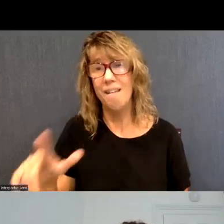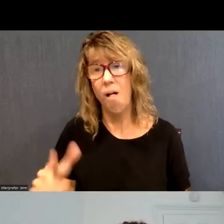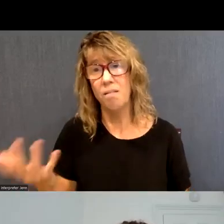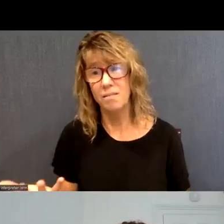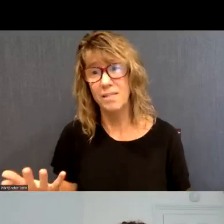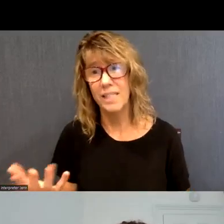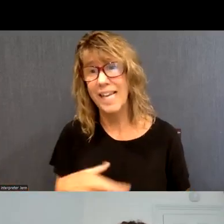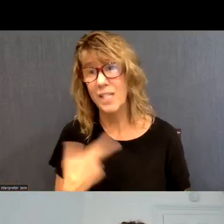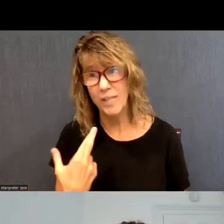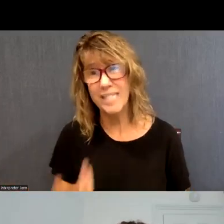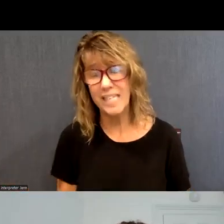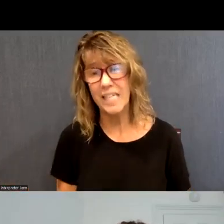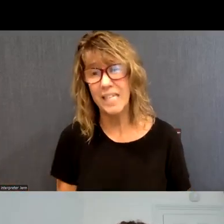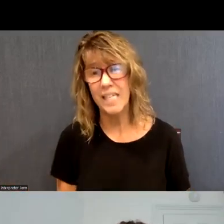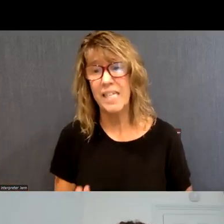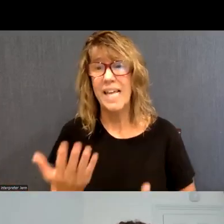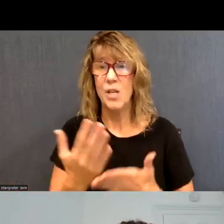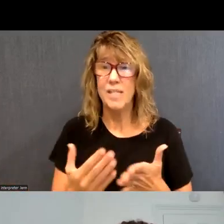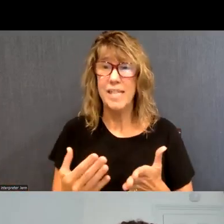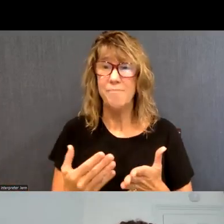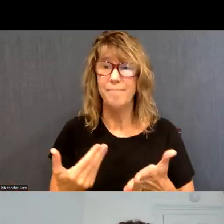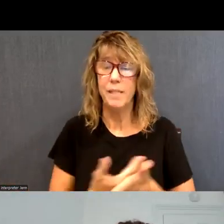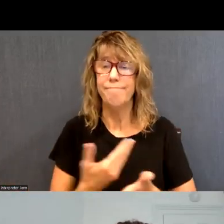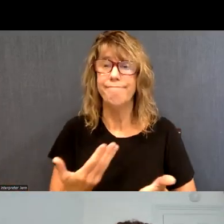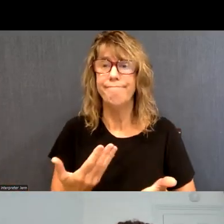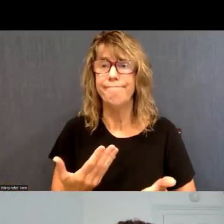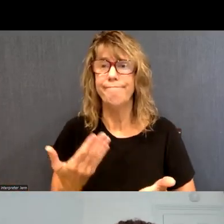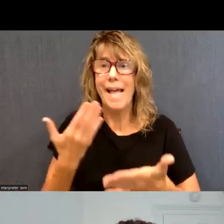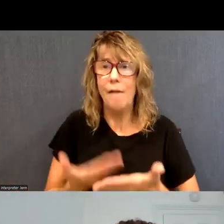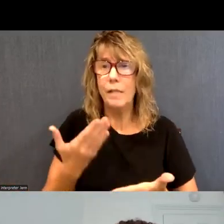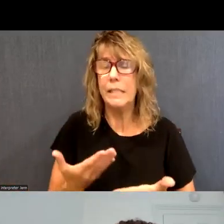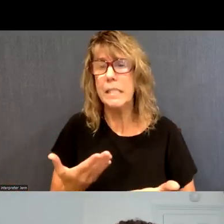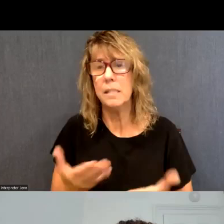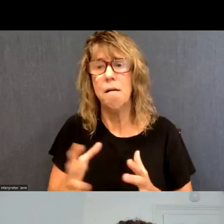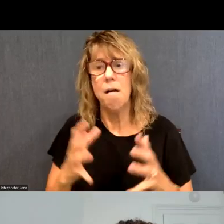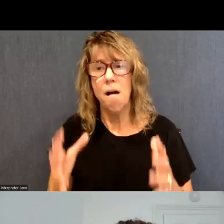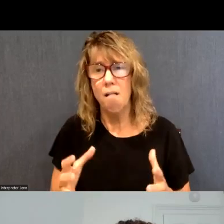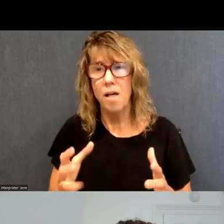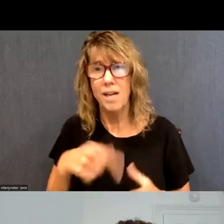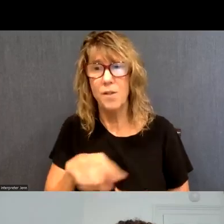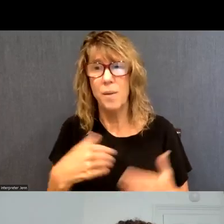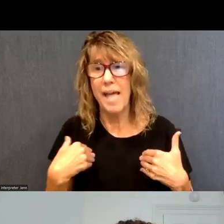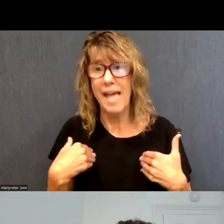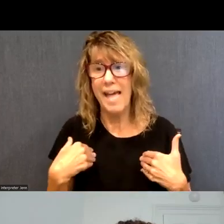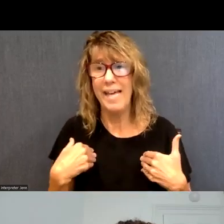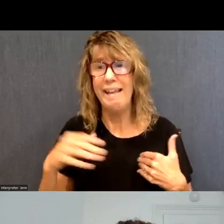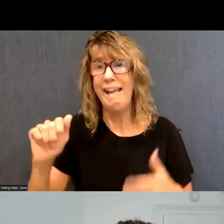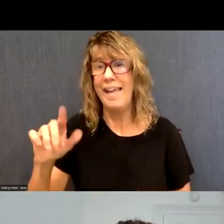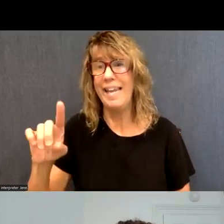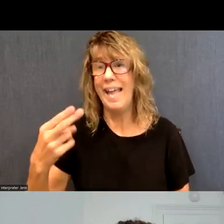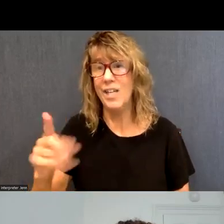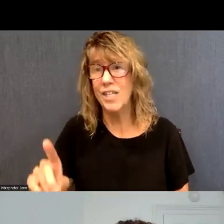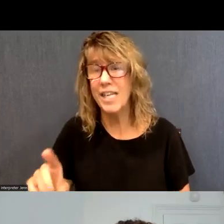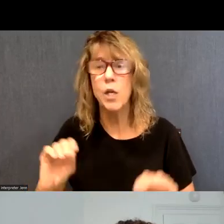And, um, you know, there's some emerging evidence of, um, you know, there's a lot of them that had co-occurring ADHD and no one